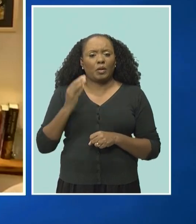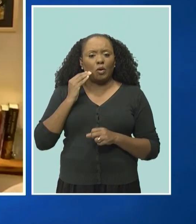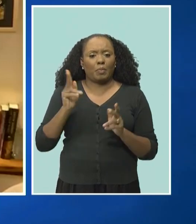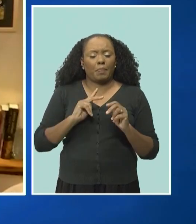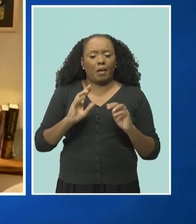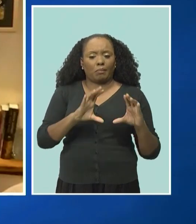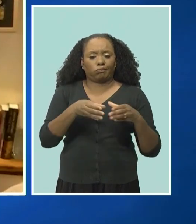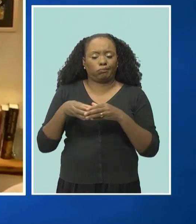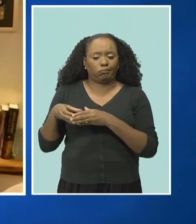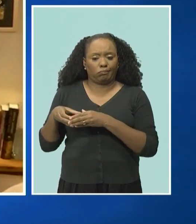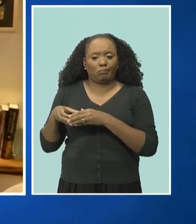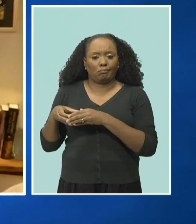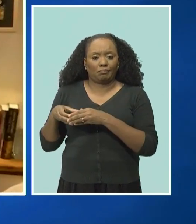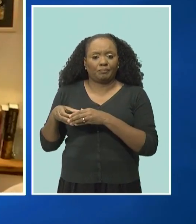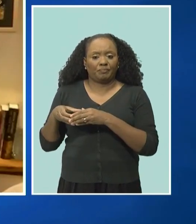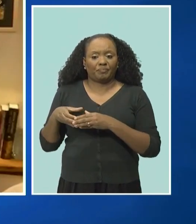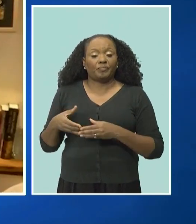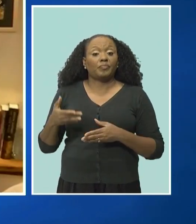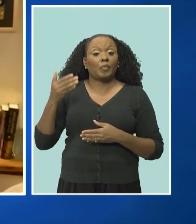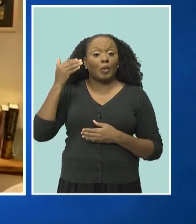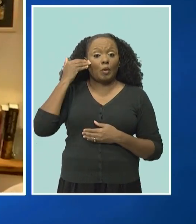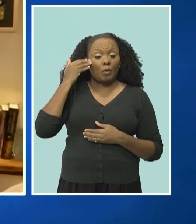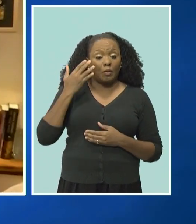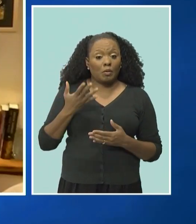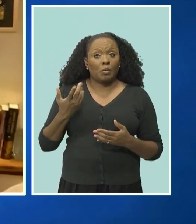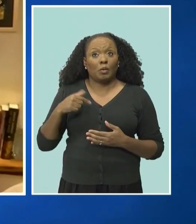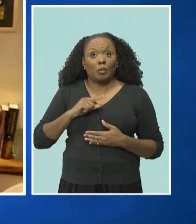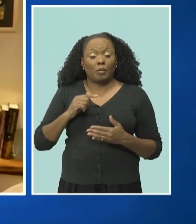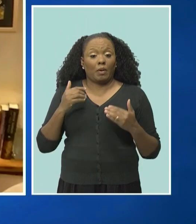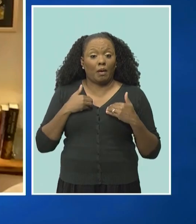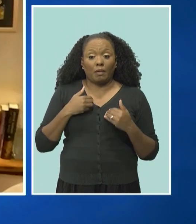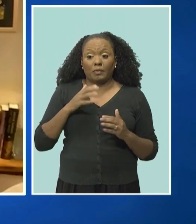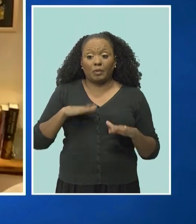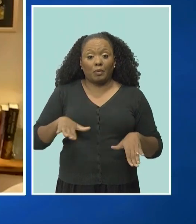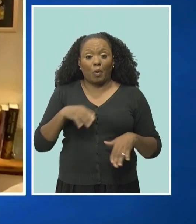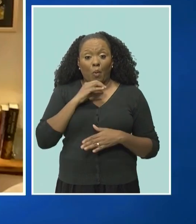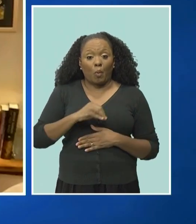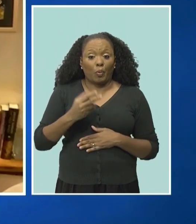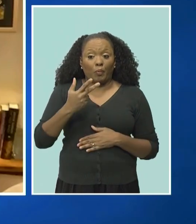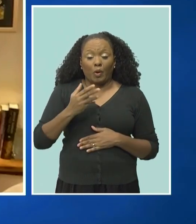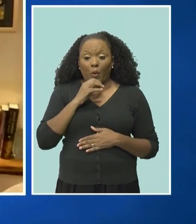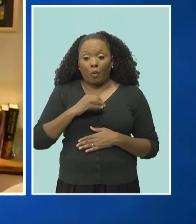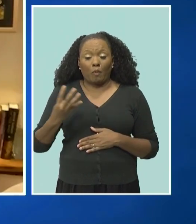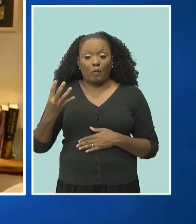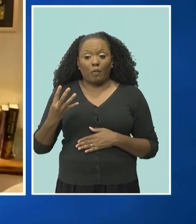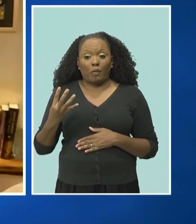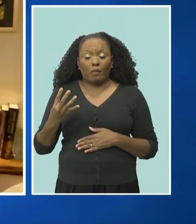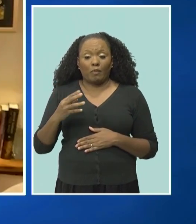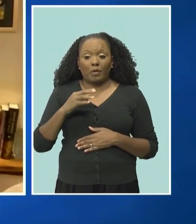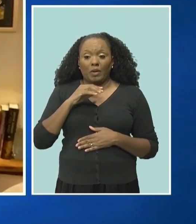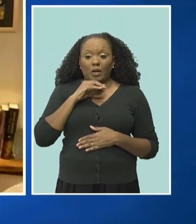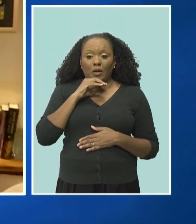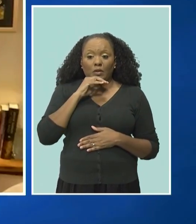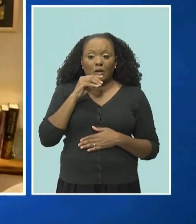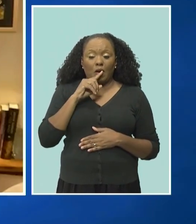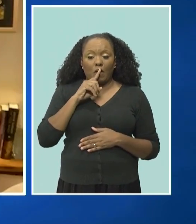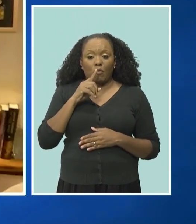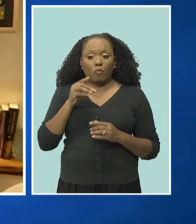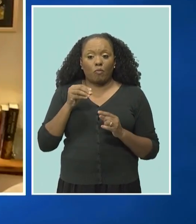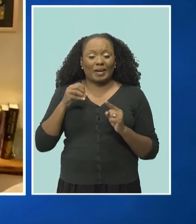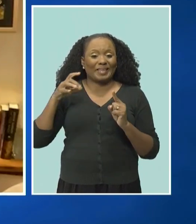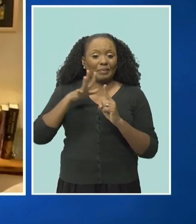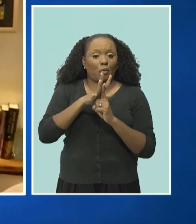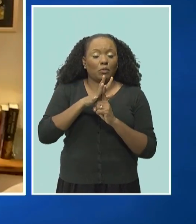of under two-year-olds, we also have those three- and four-year-olds who are not exposed to the virus. So we have a